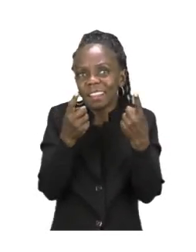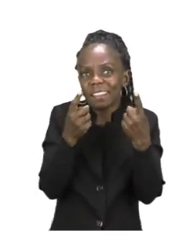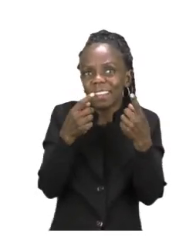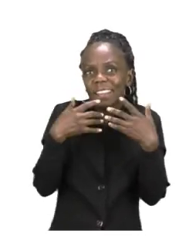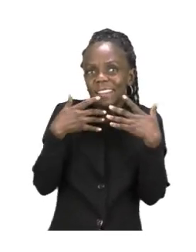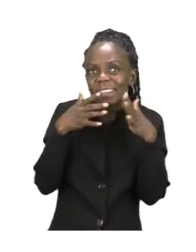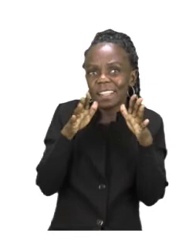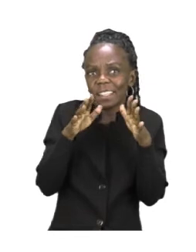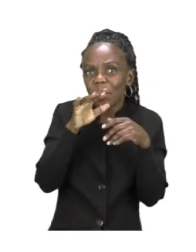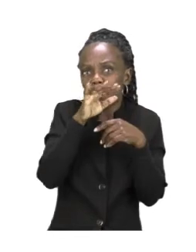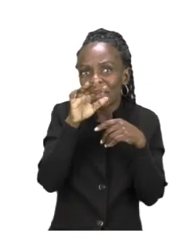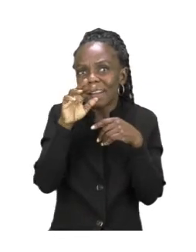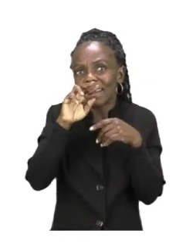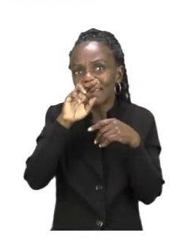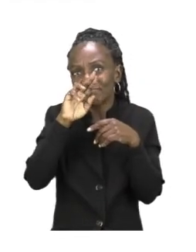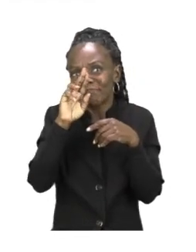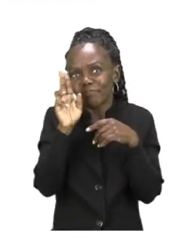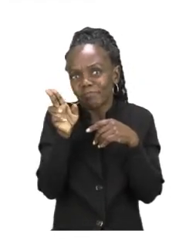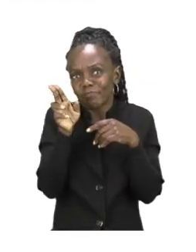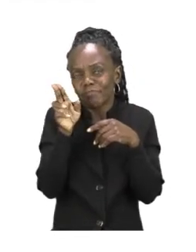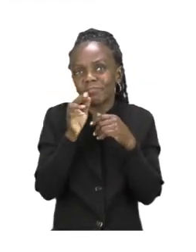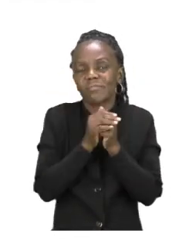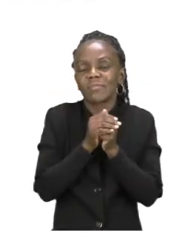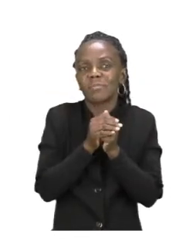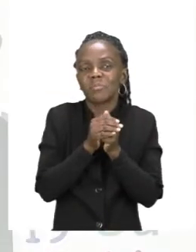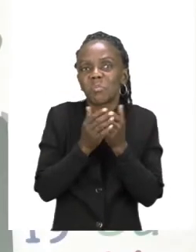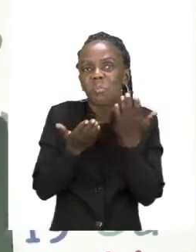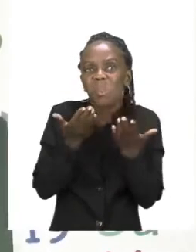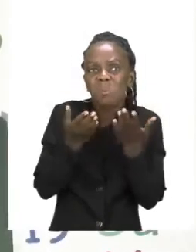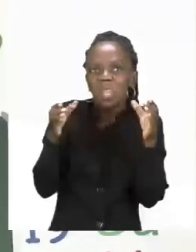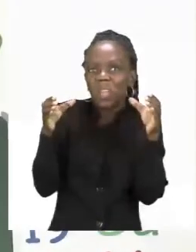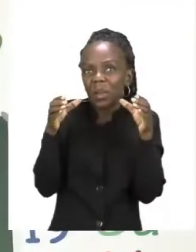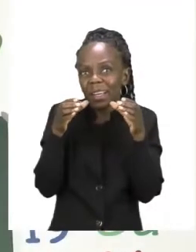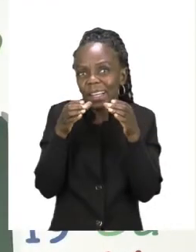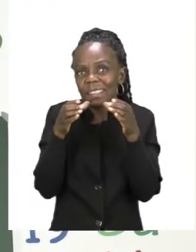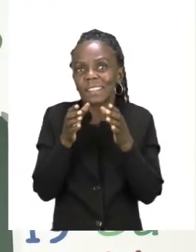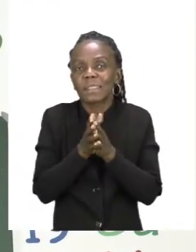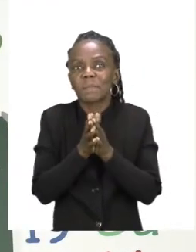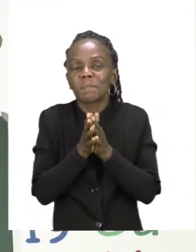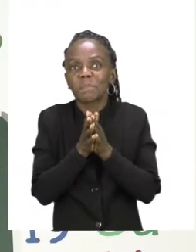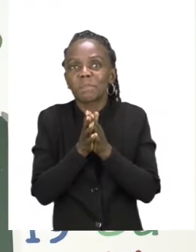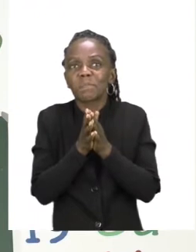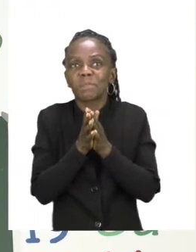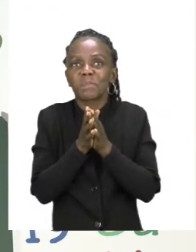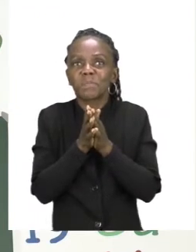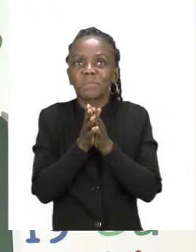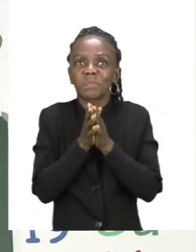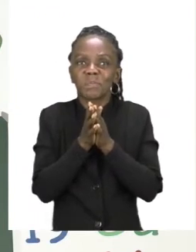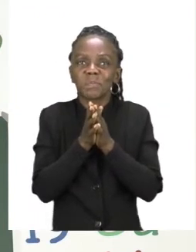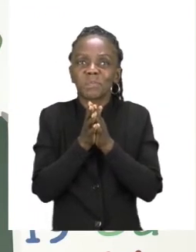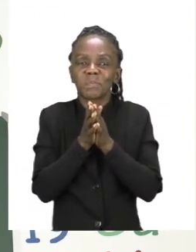Let's take a look at the classroom. Now the first thing that I'm sure you can